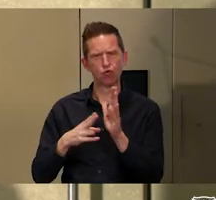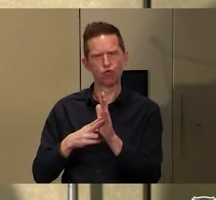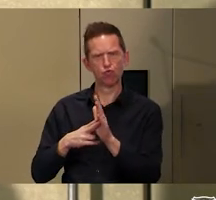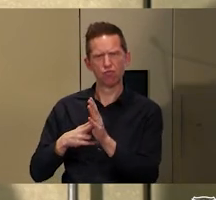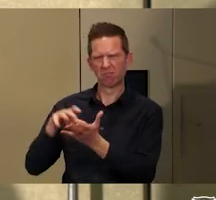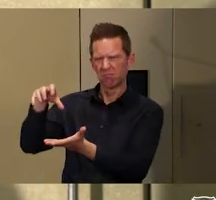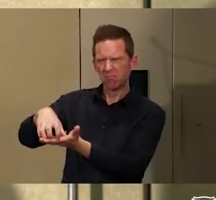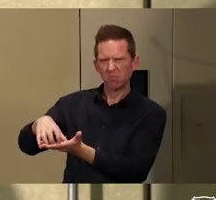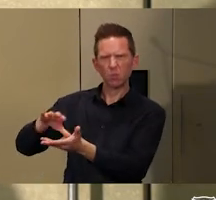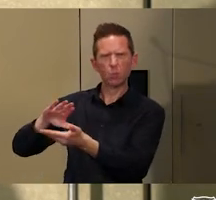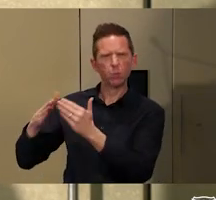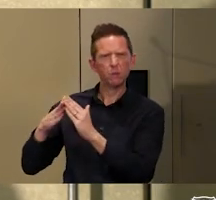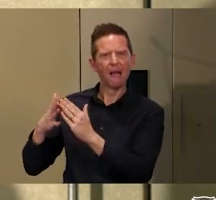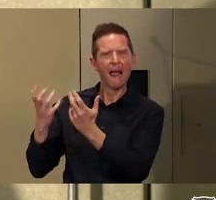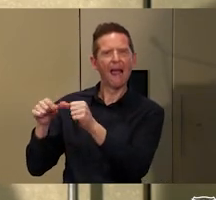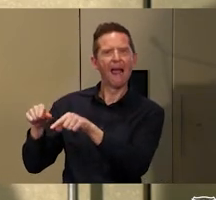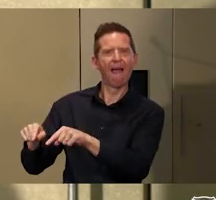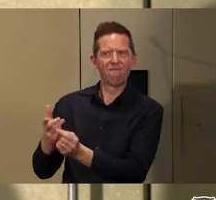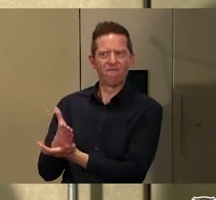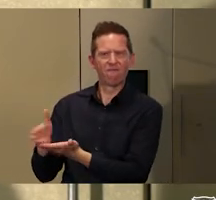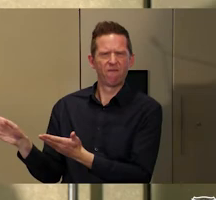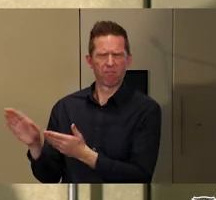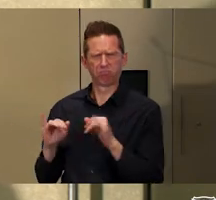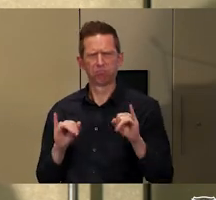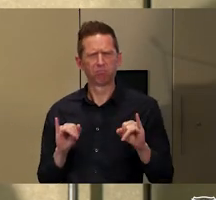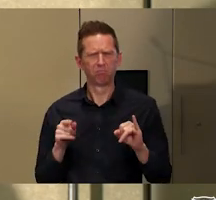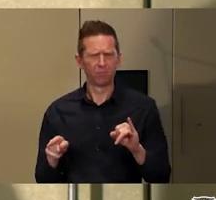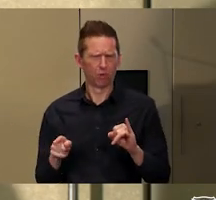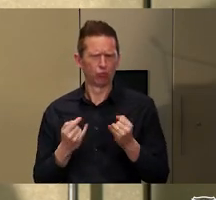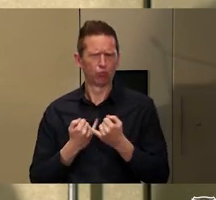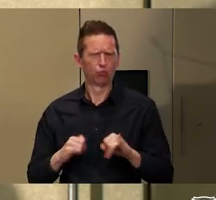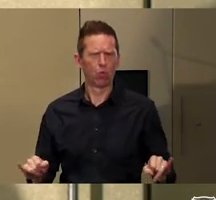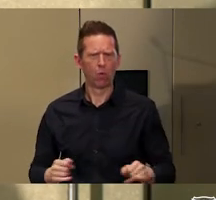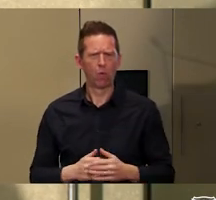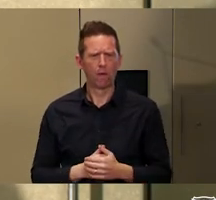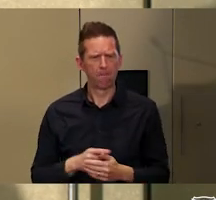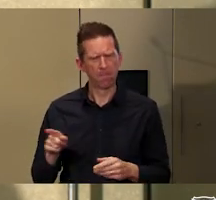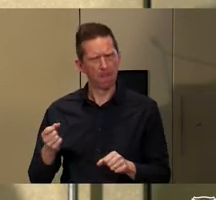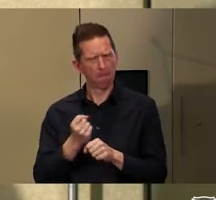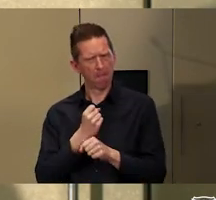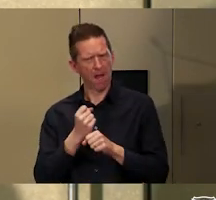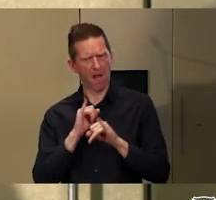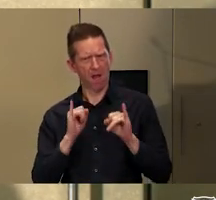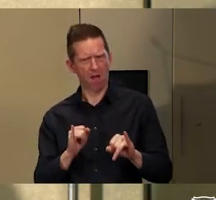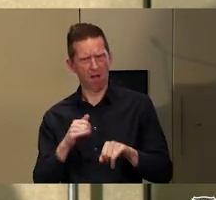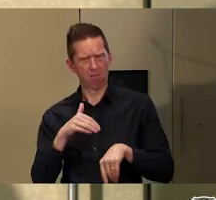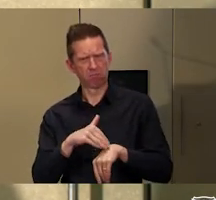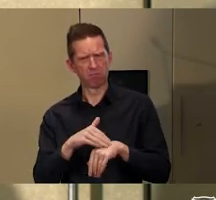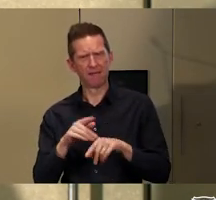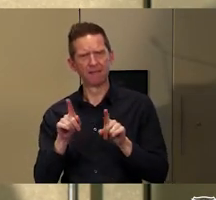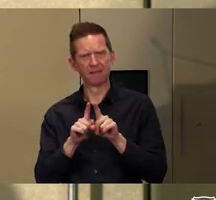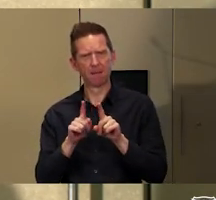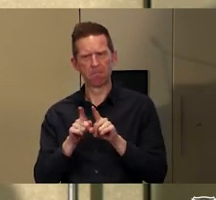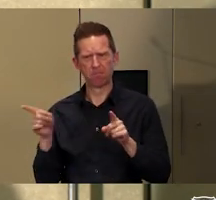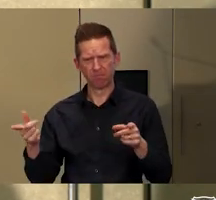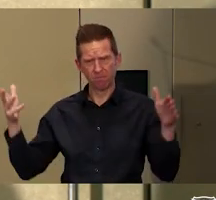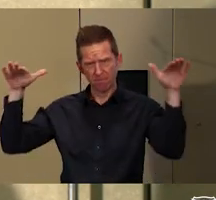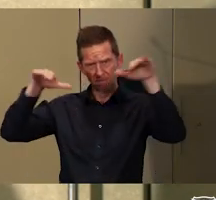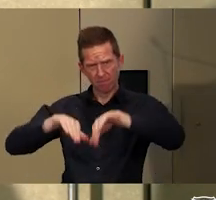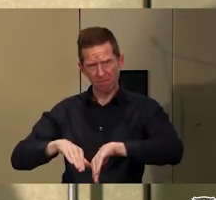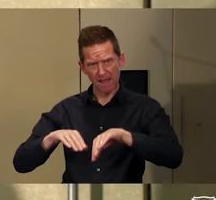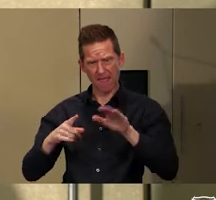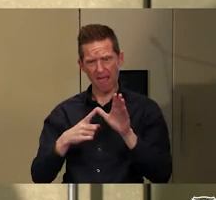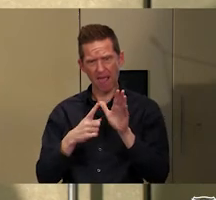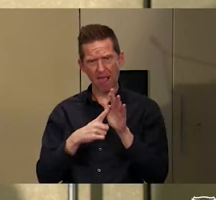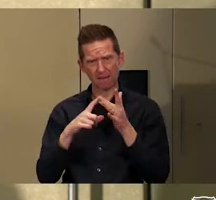wrong. It just creates so many issues for regional centres like Alice Springs. It's